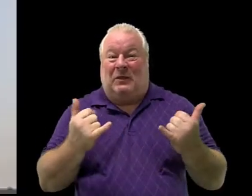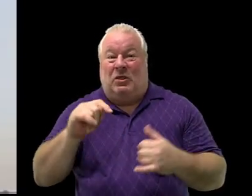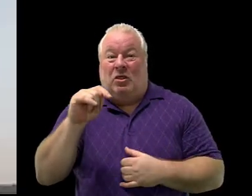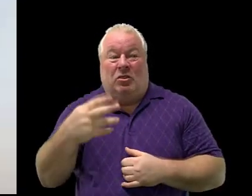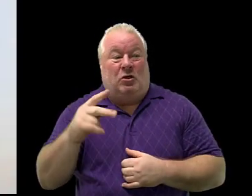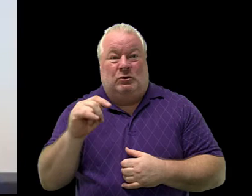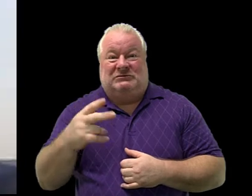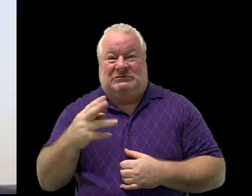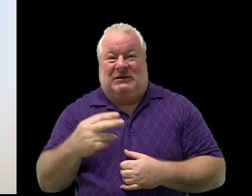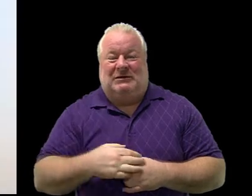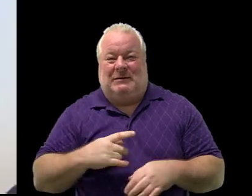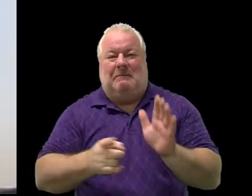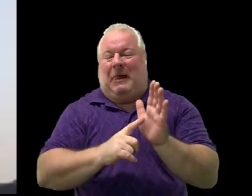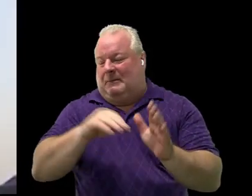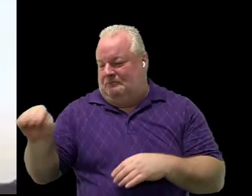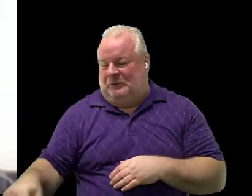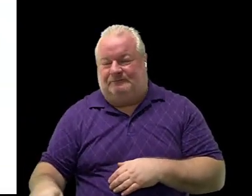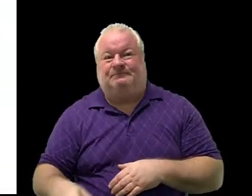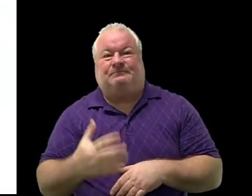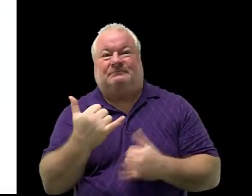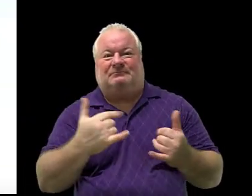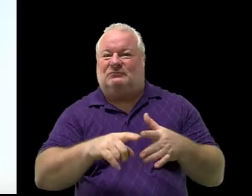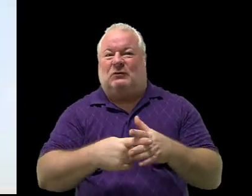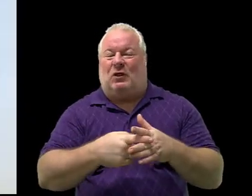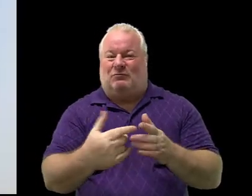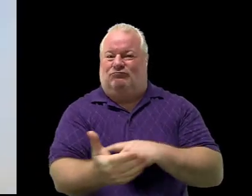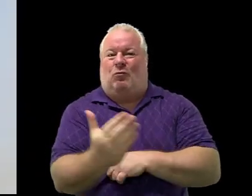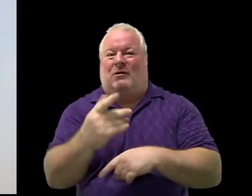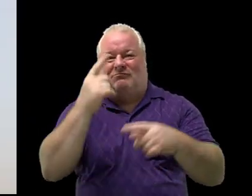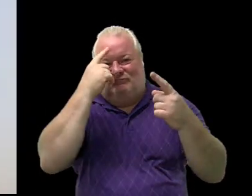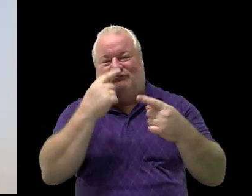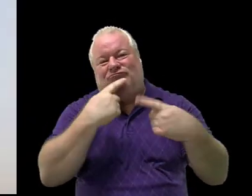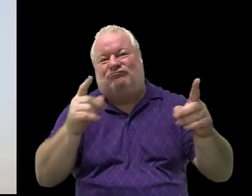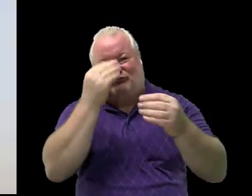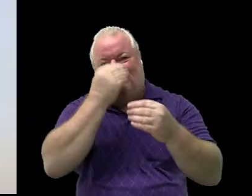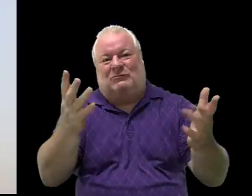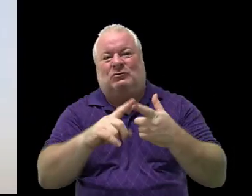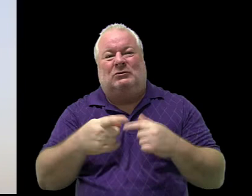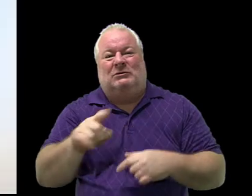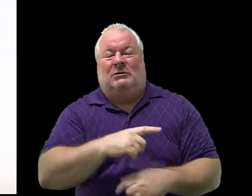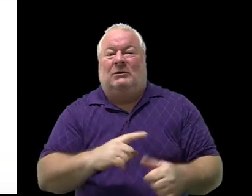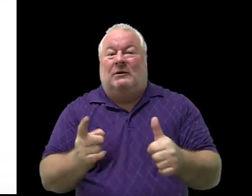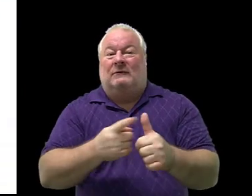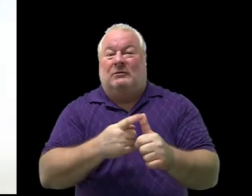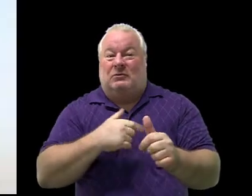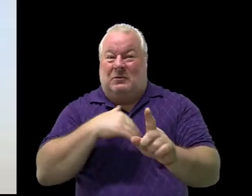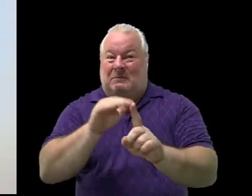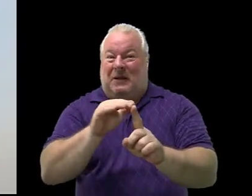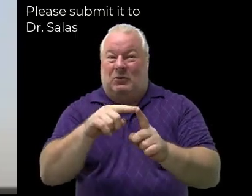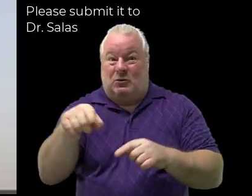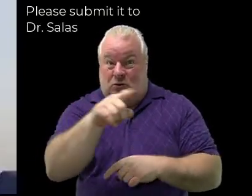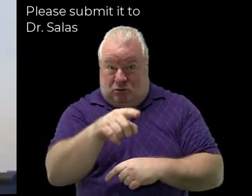bell down here and start our announcements first I want to remind you if you are running